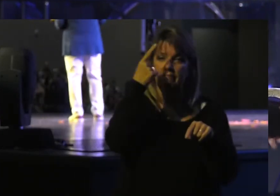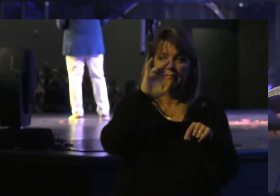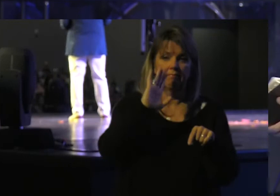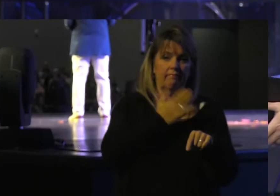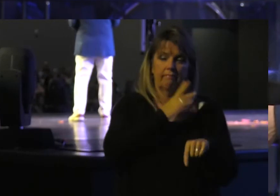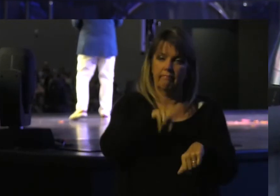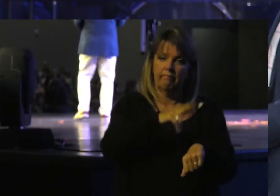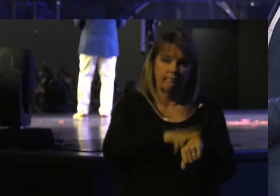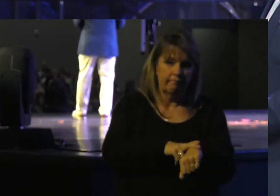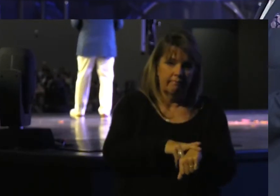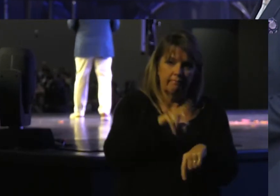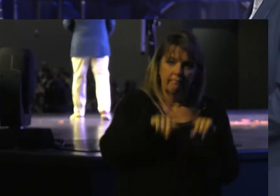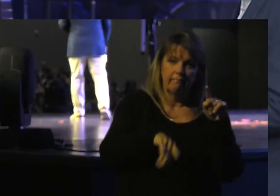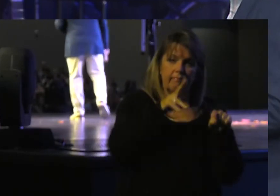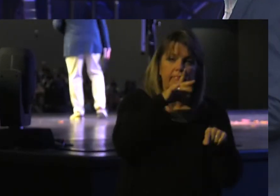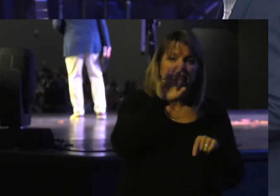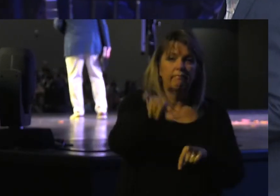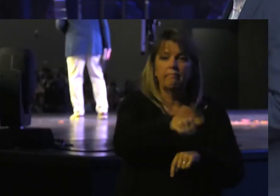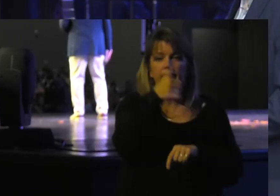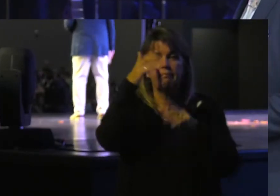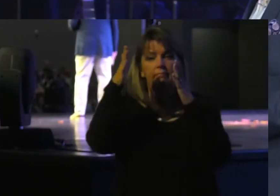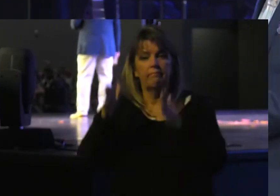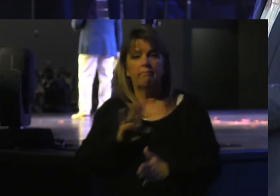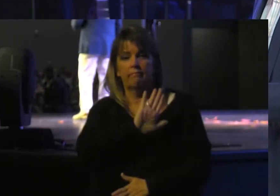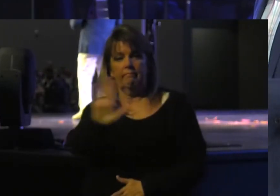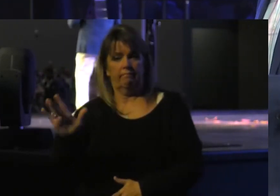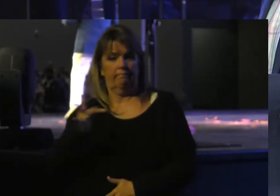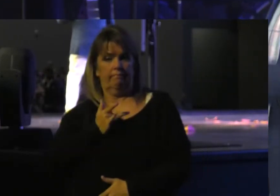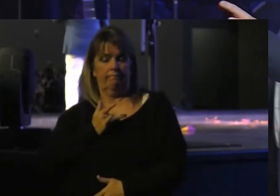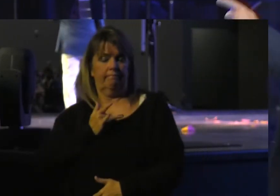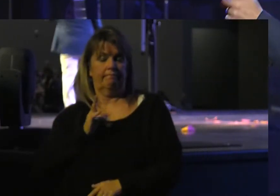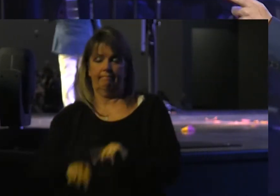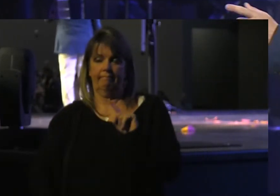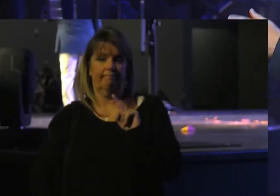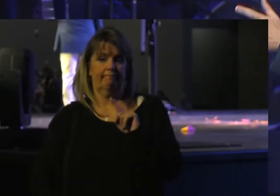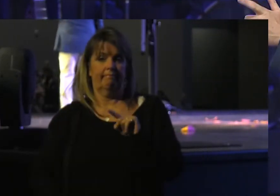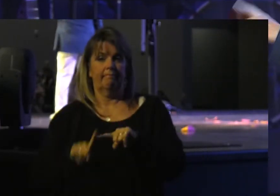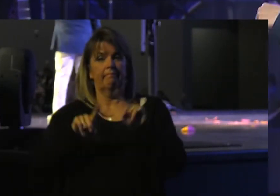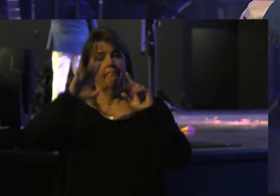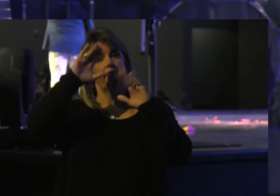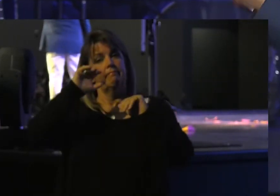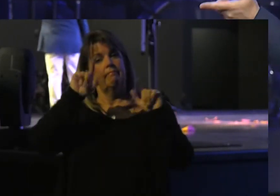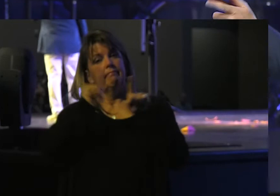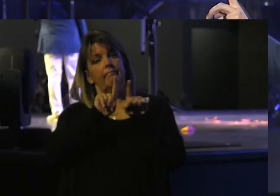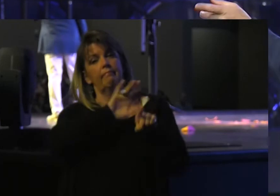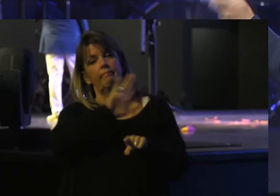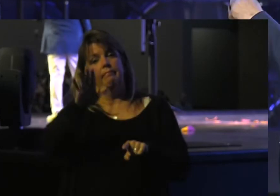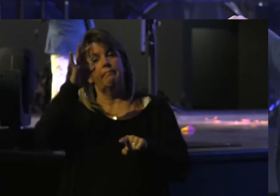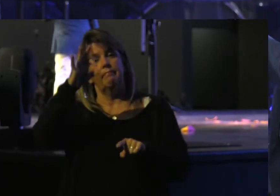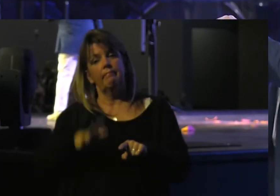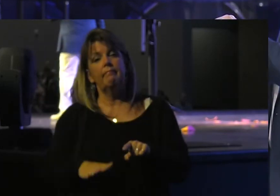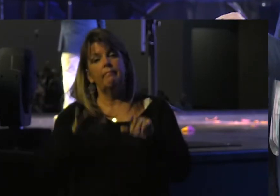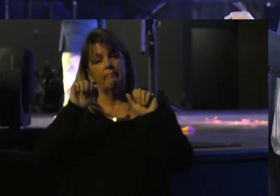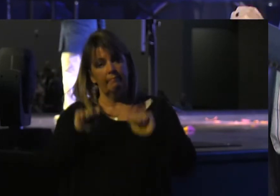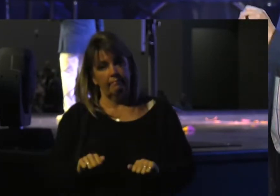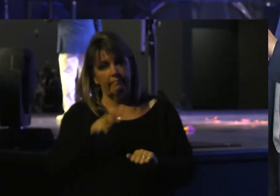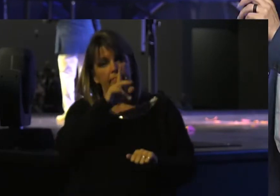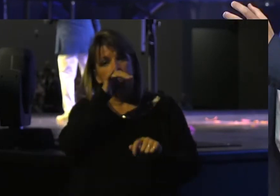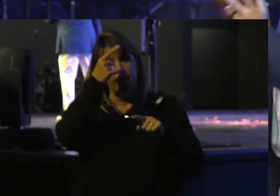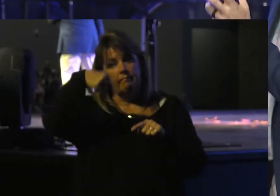I cannot Speak for Another individual's Heart But I hope As your Pastor I Can speak For you In saying